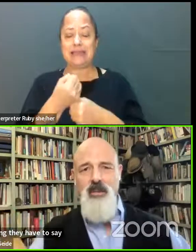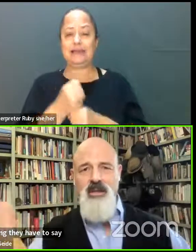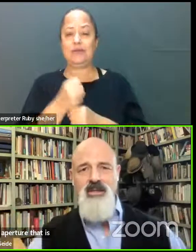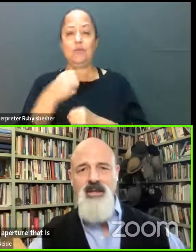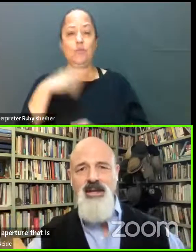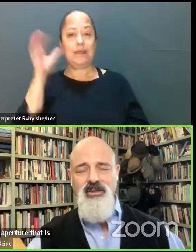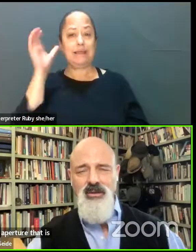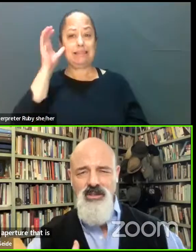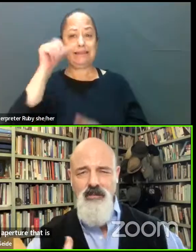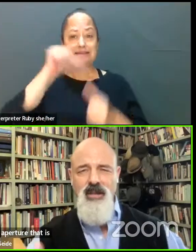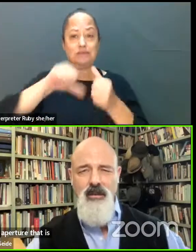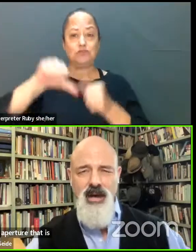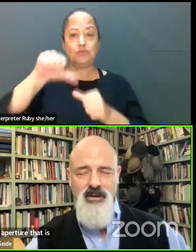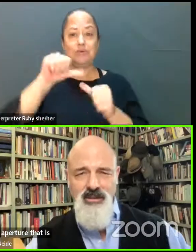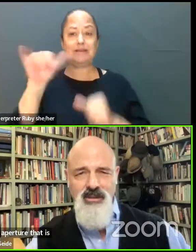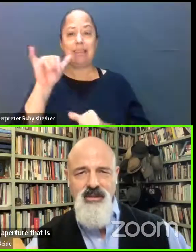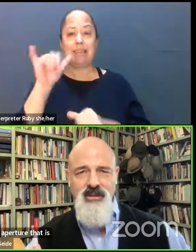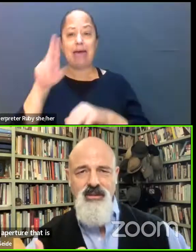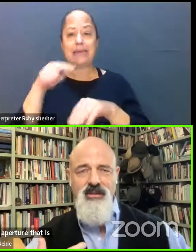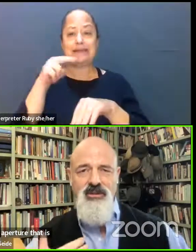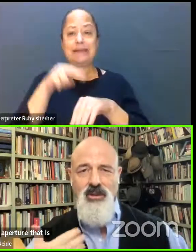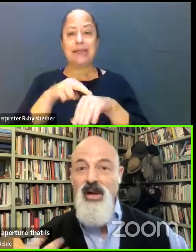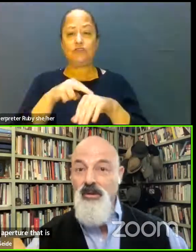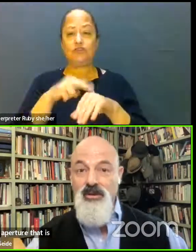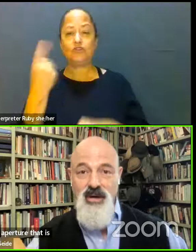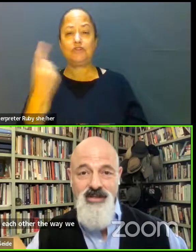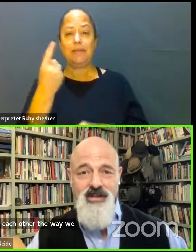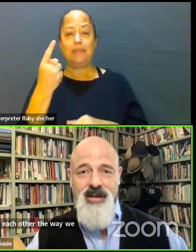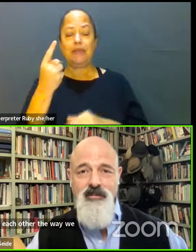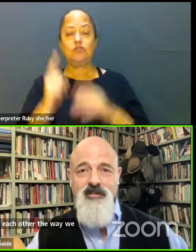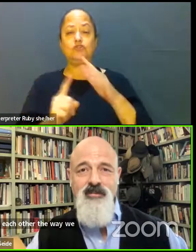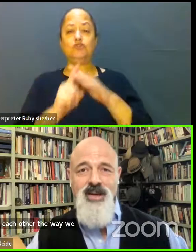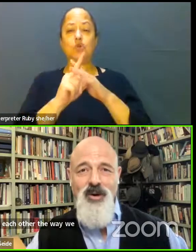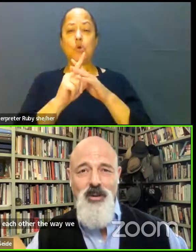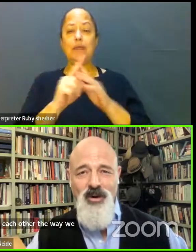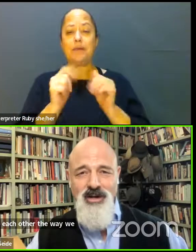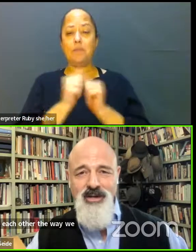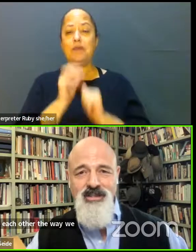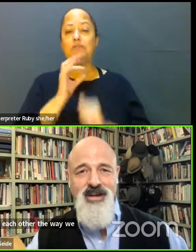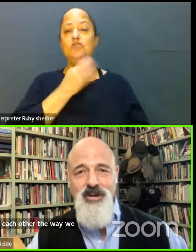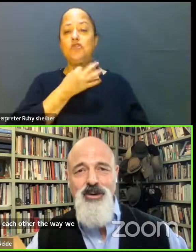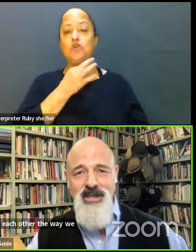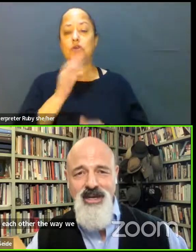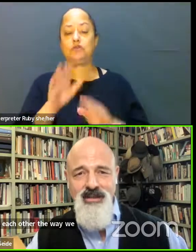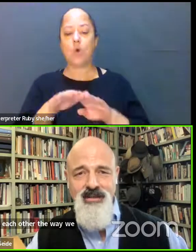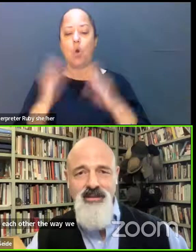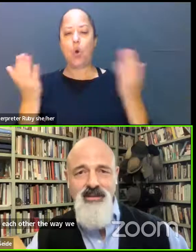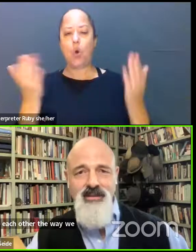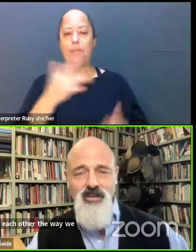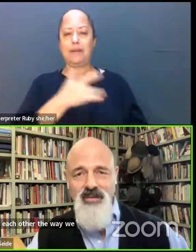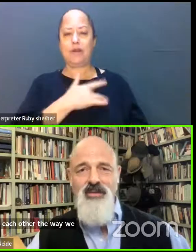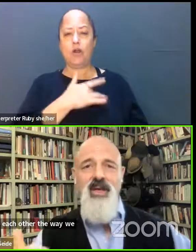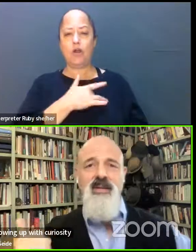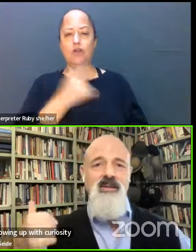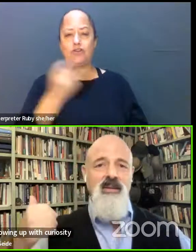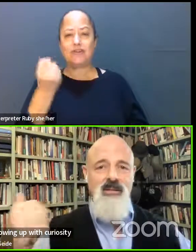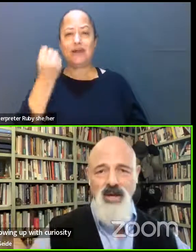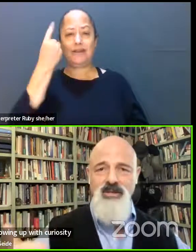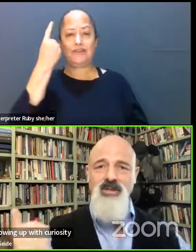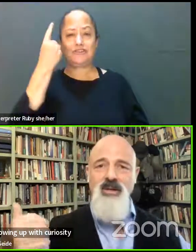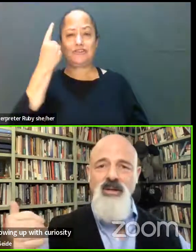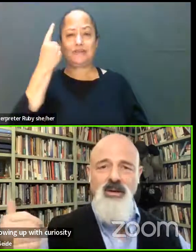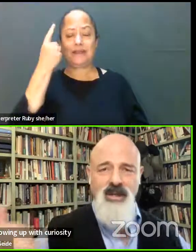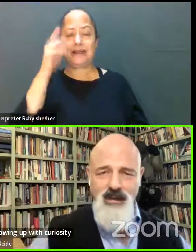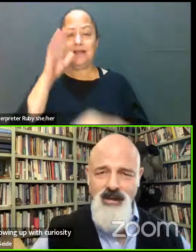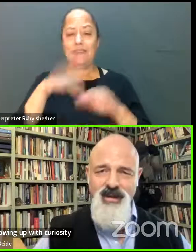each other the way we listen to nature, there's something about showing up with curiosity and open-heartedness to understand rather than to